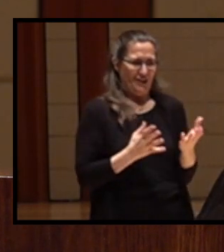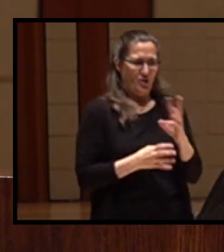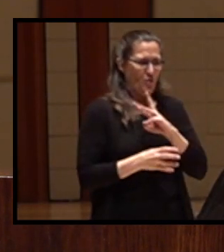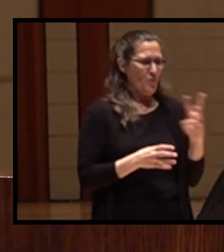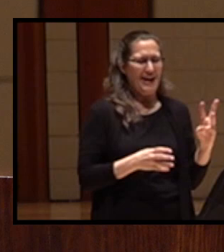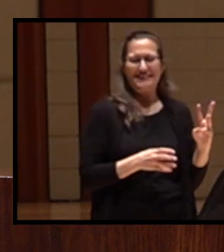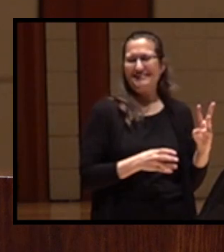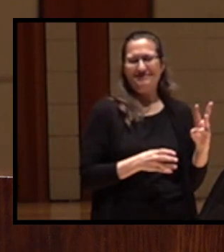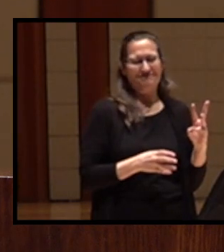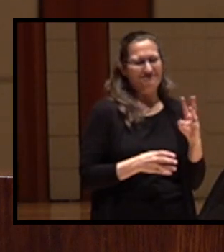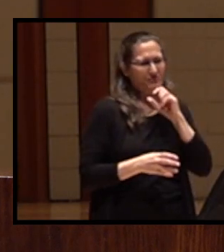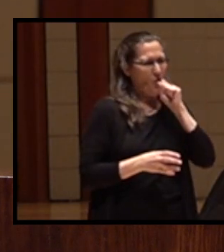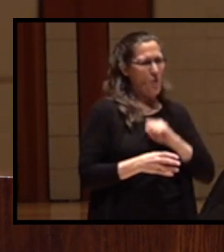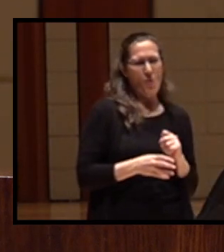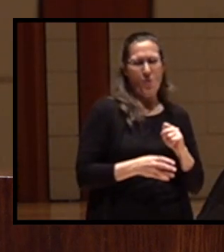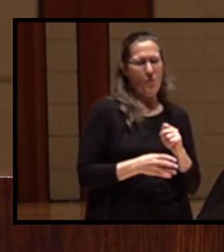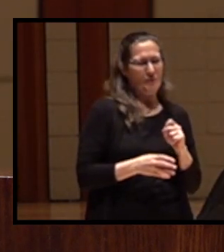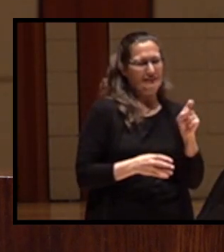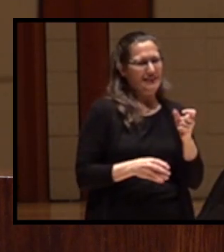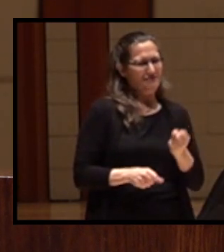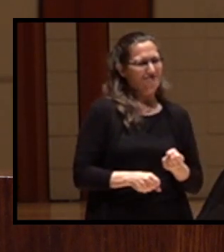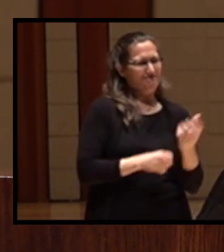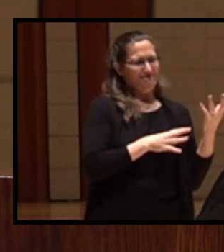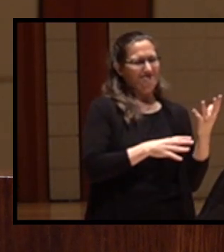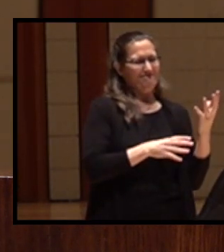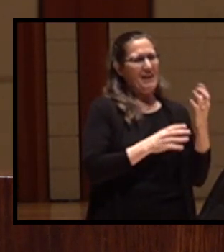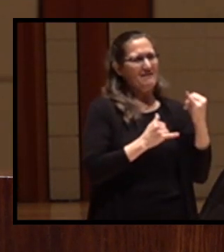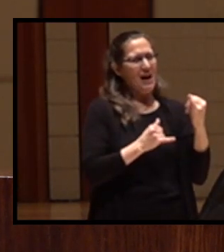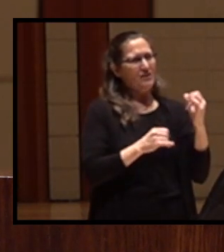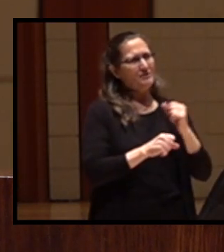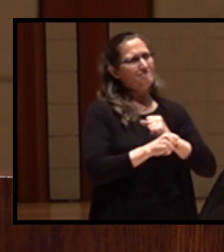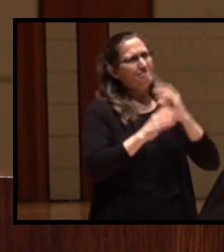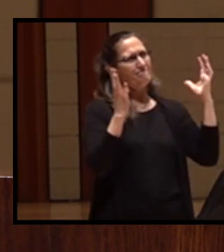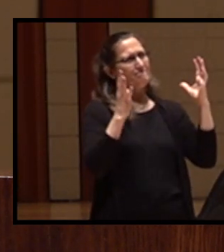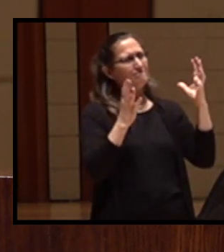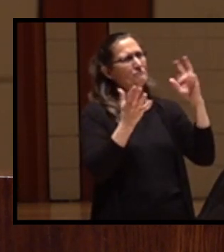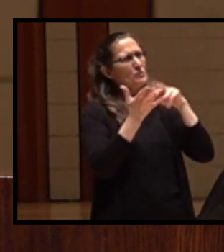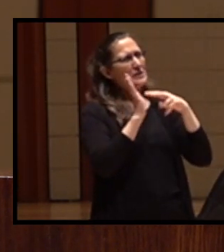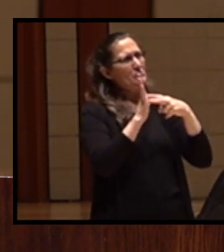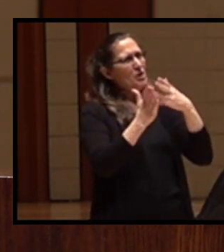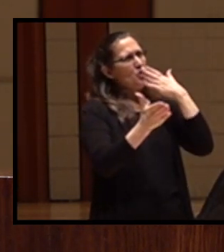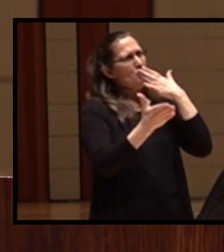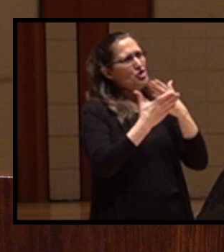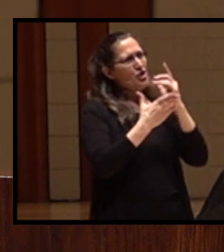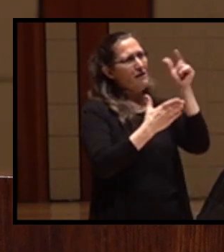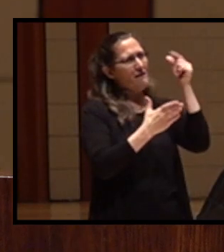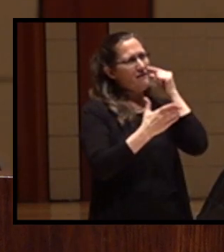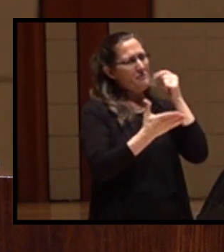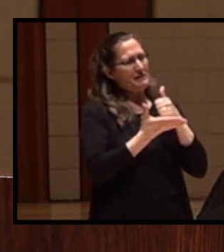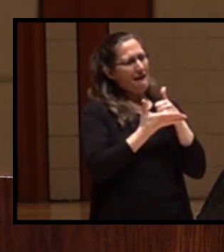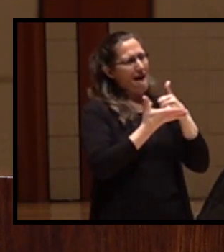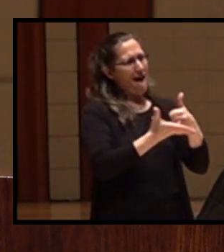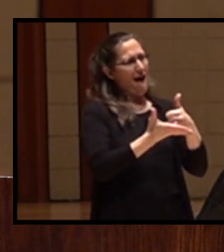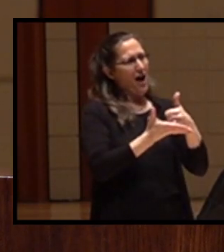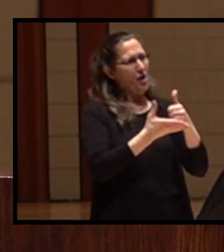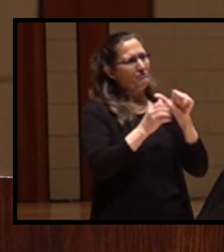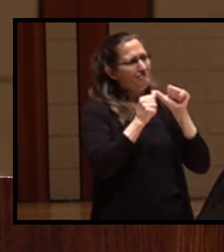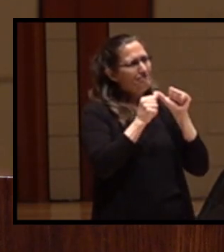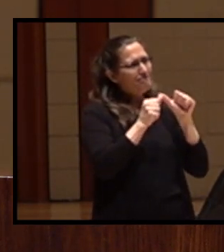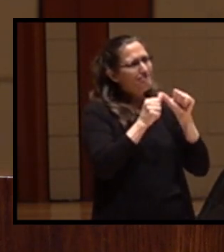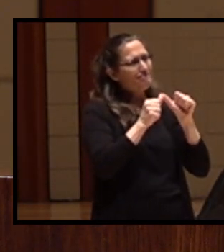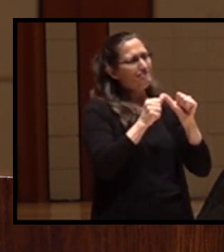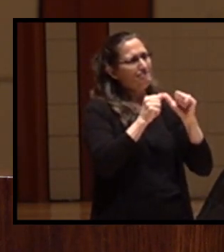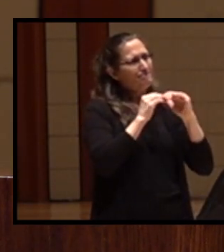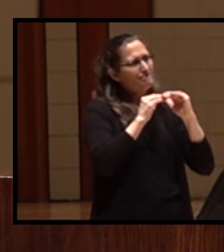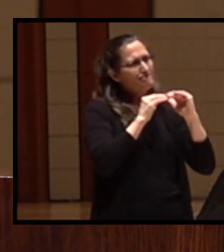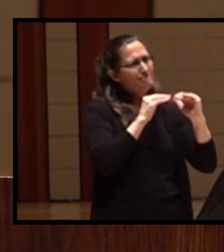We need to reimagine what good governance is to achieve sustainability and not simply add more weight to the